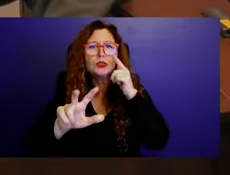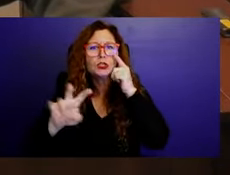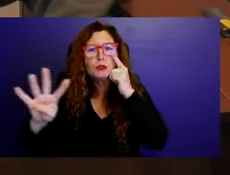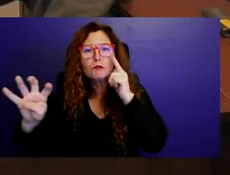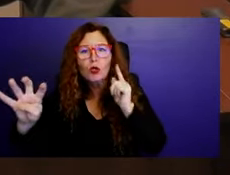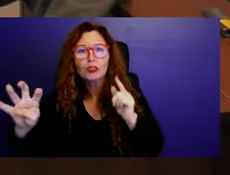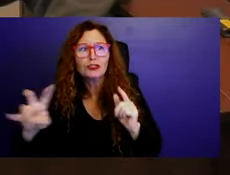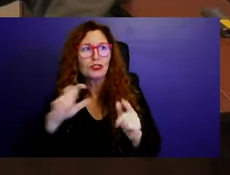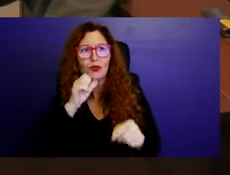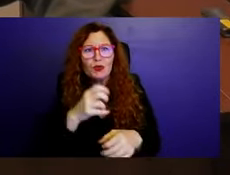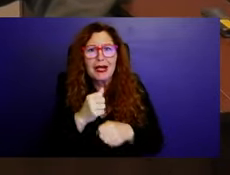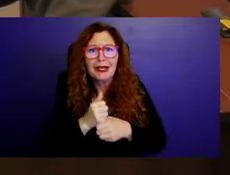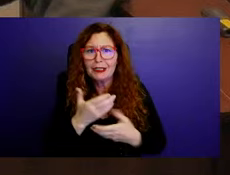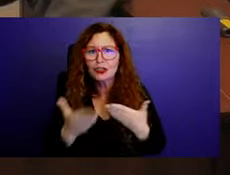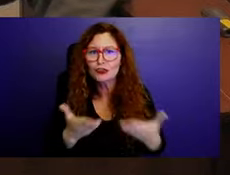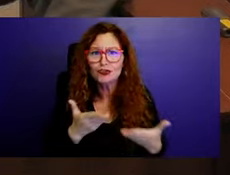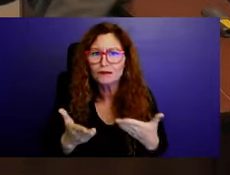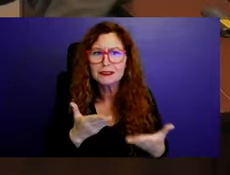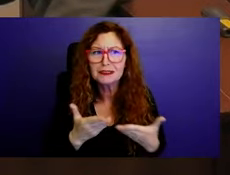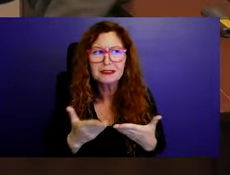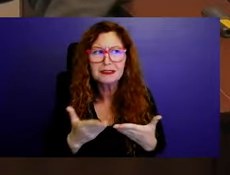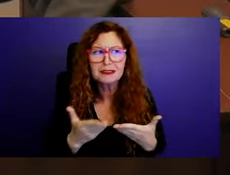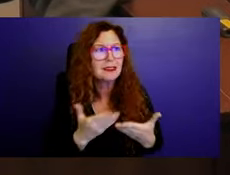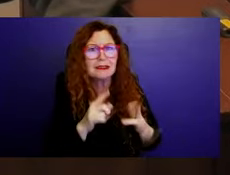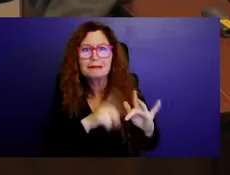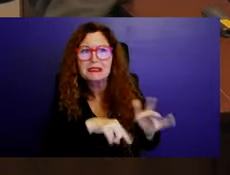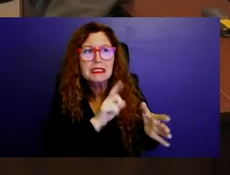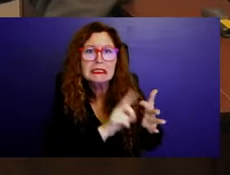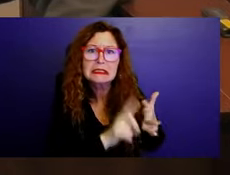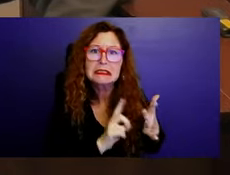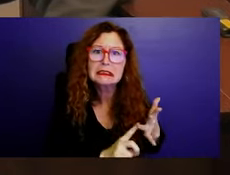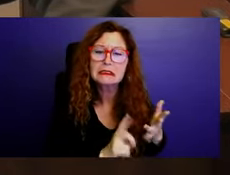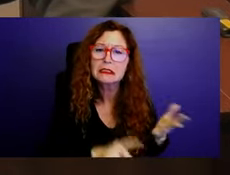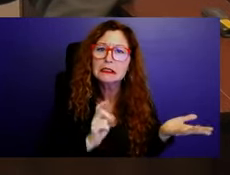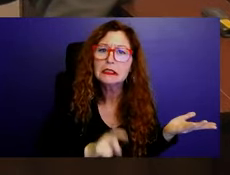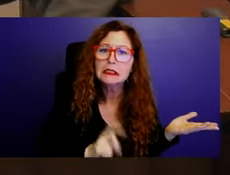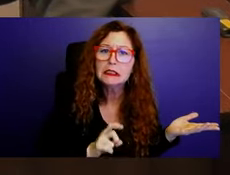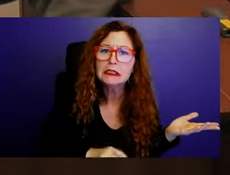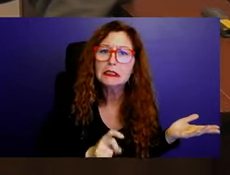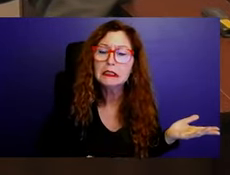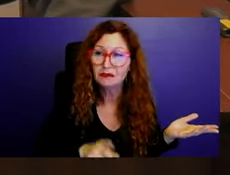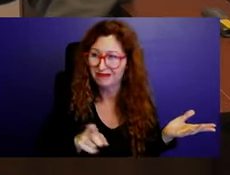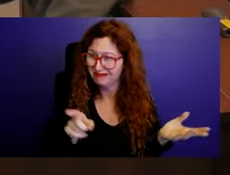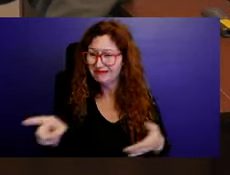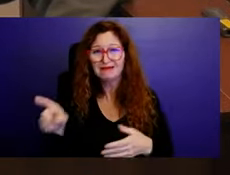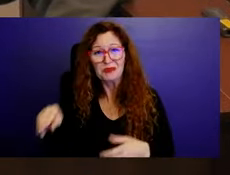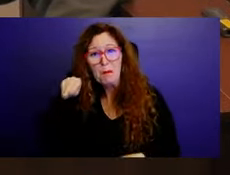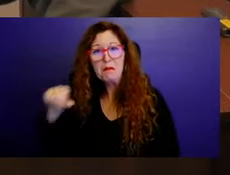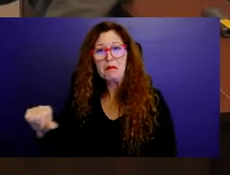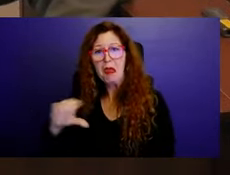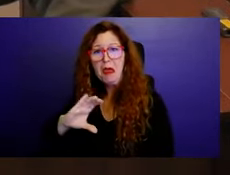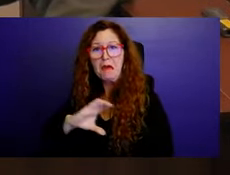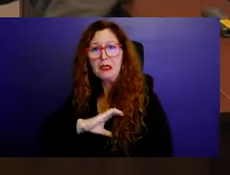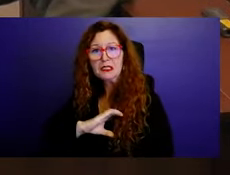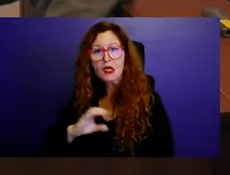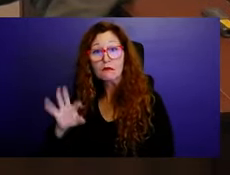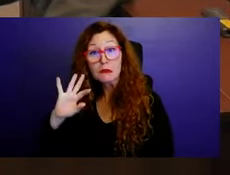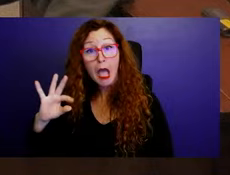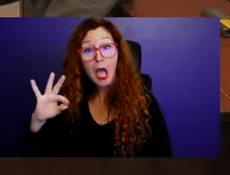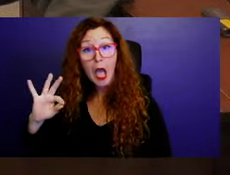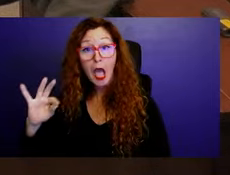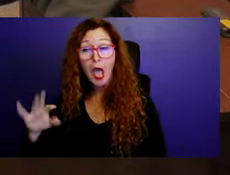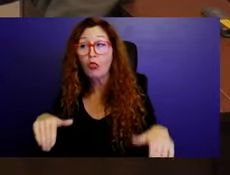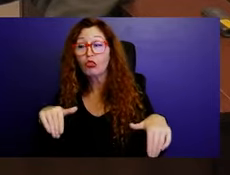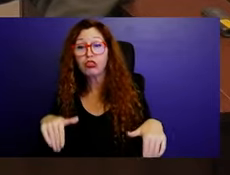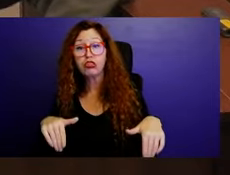reason. So they're just kind of hanging out because there's nothing else to do and just standing there. It was very, very upsetting to me to see this waste of our